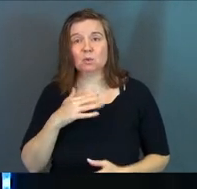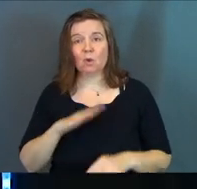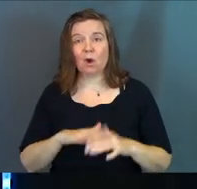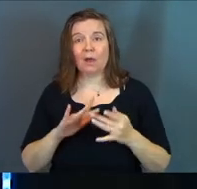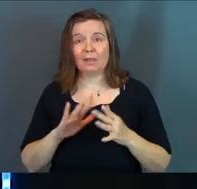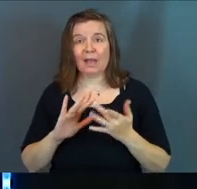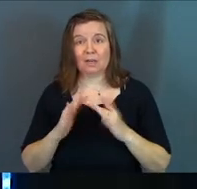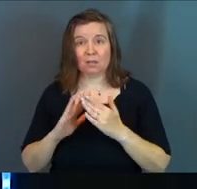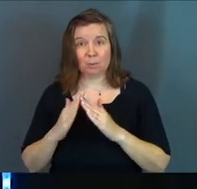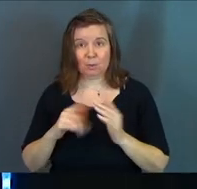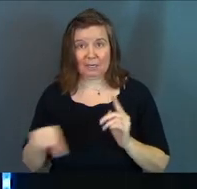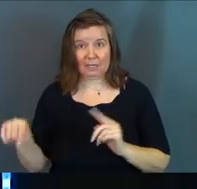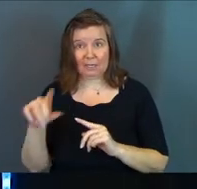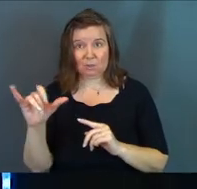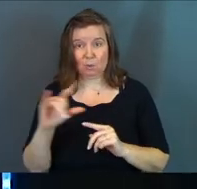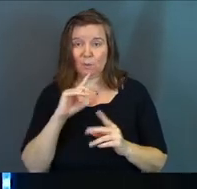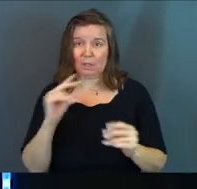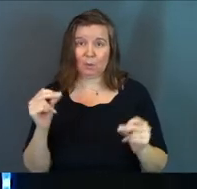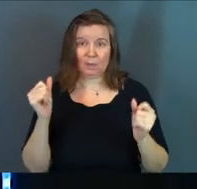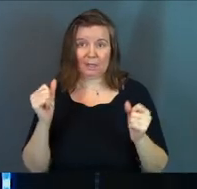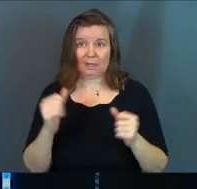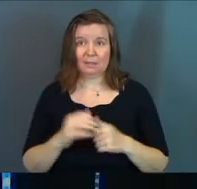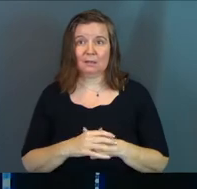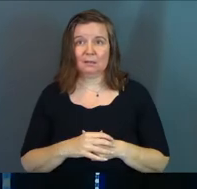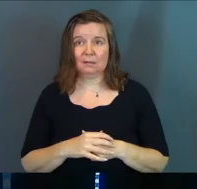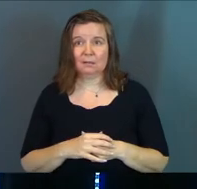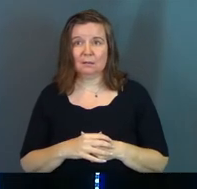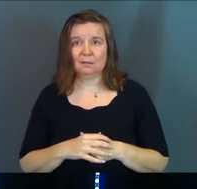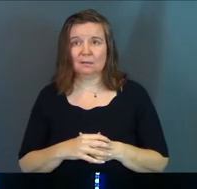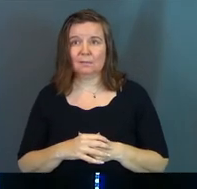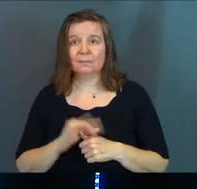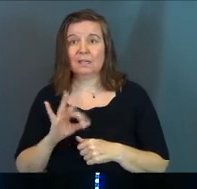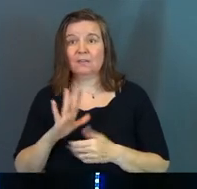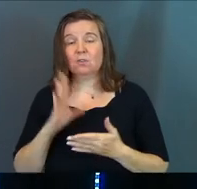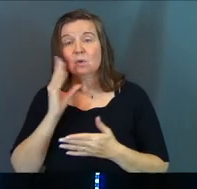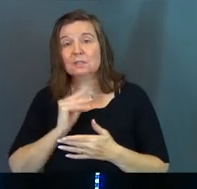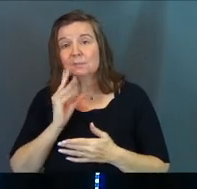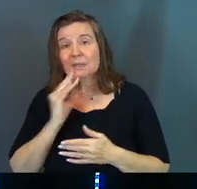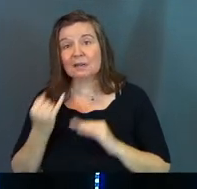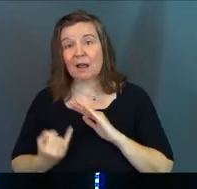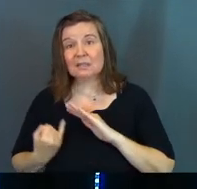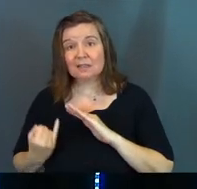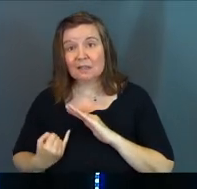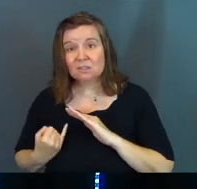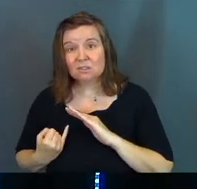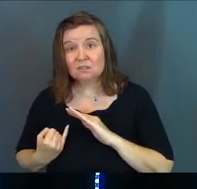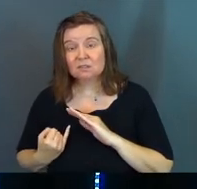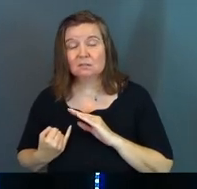online community really quickly. If you're experiencing isolation,